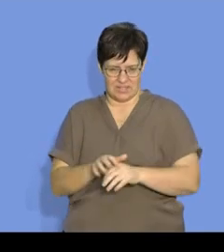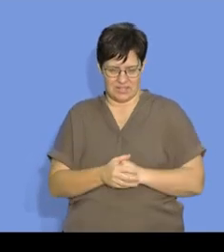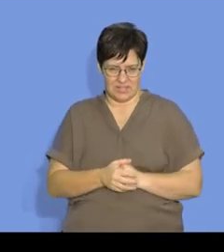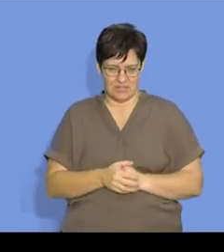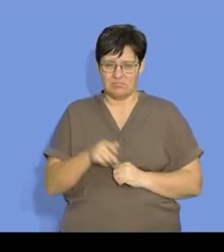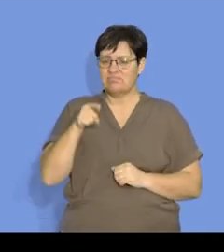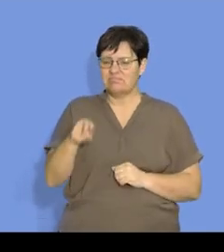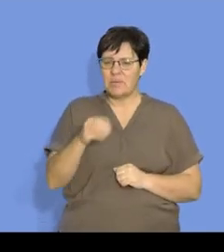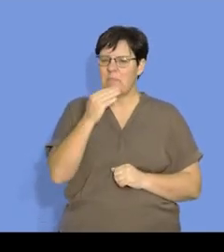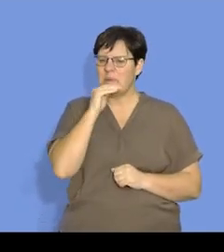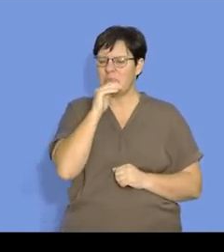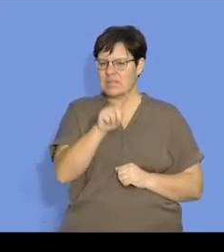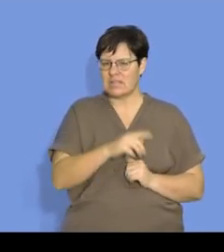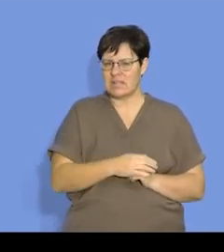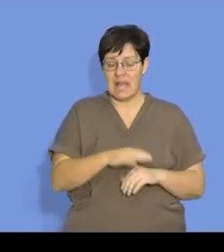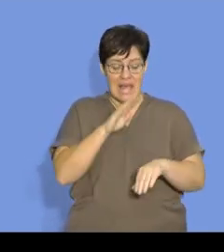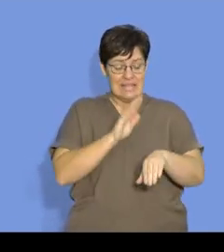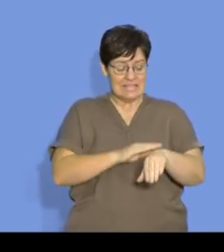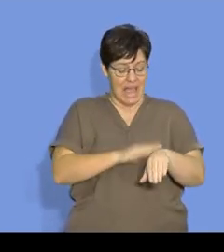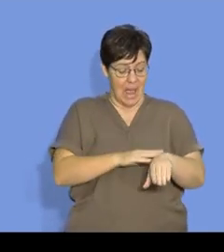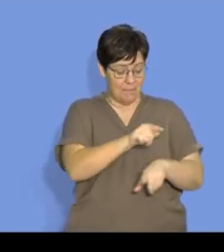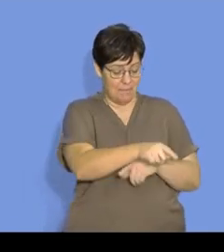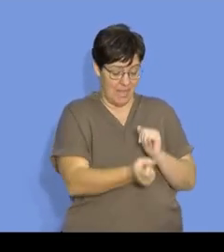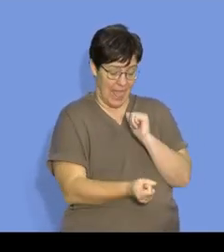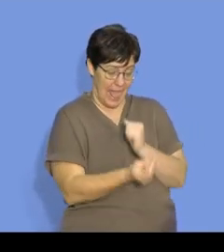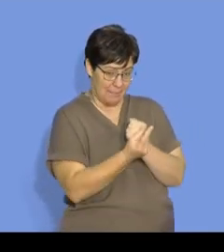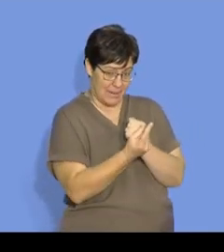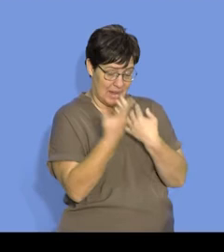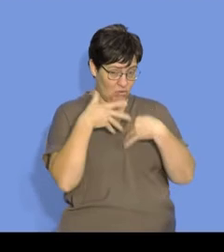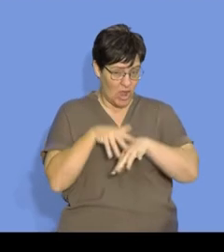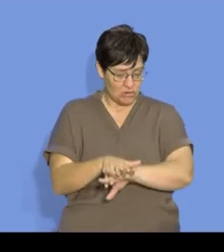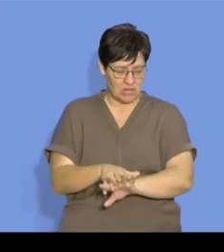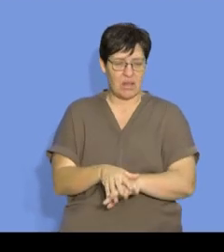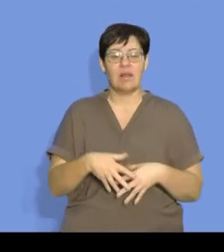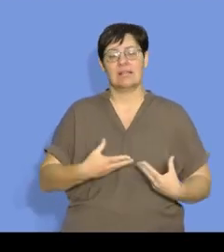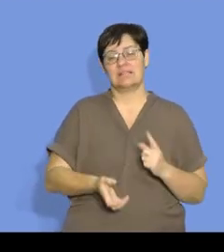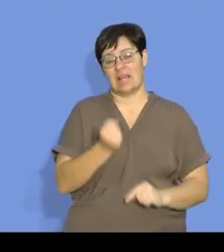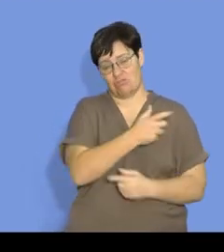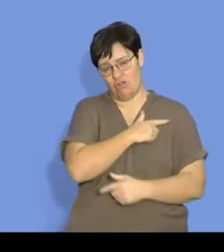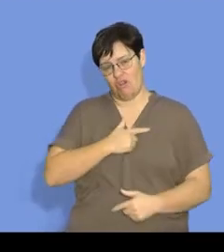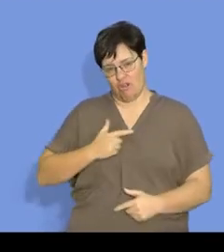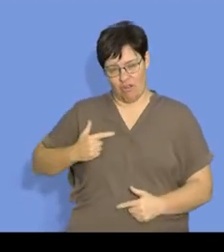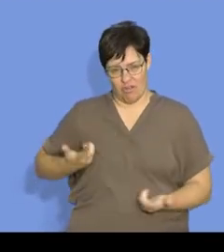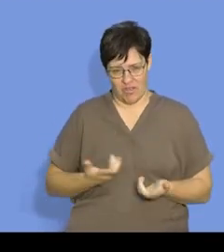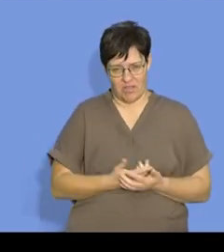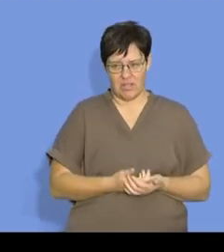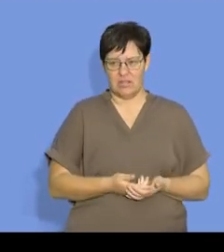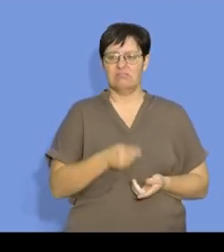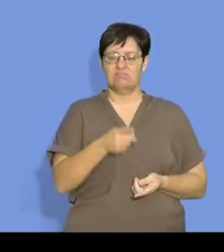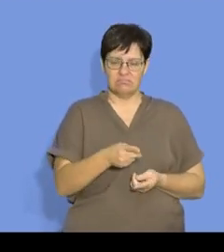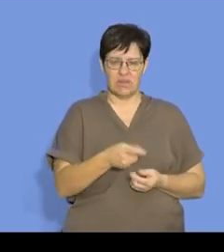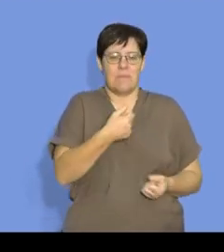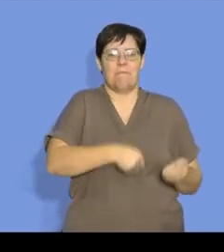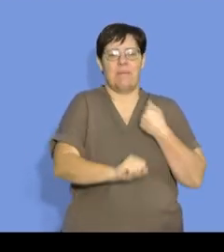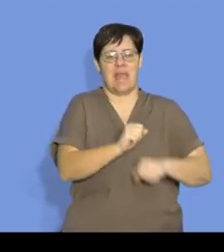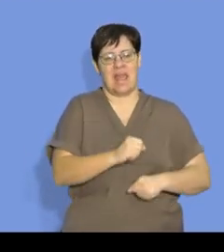reaction will basically mean that the time for this reaction is longer. And what came to mind is